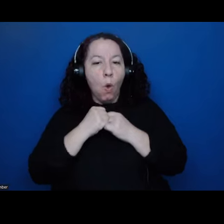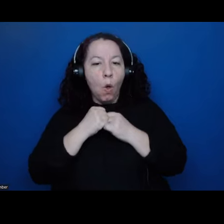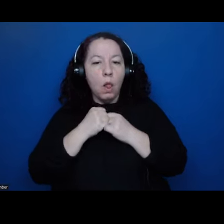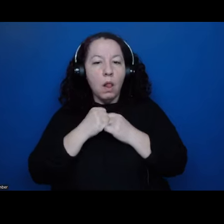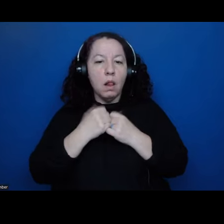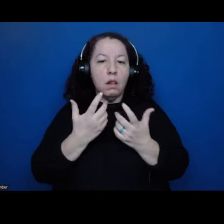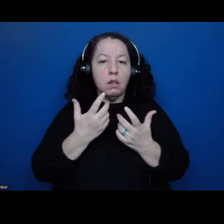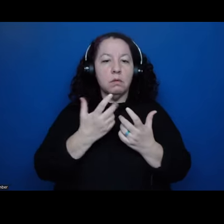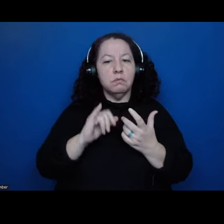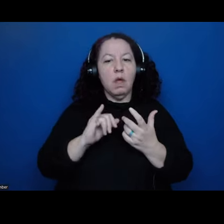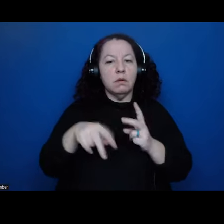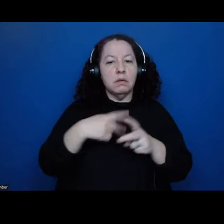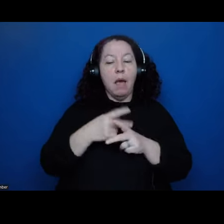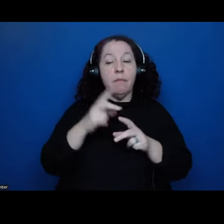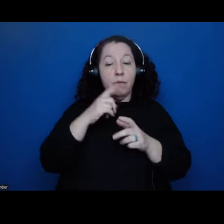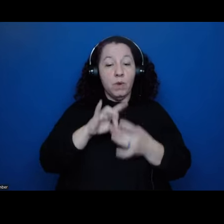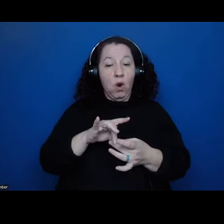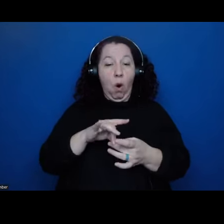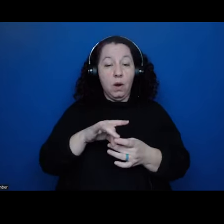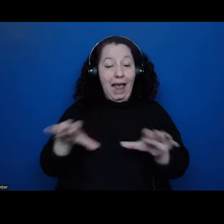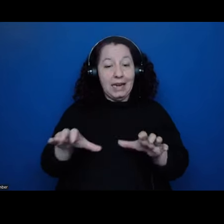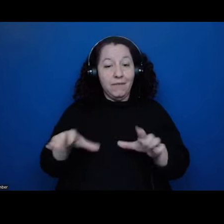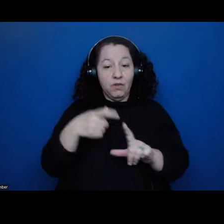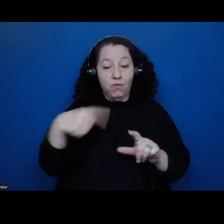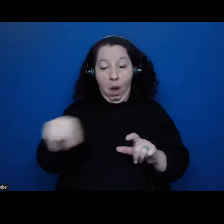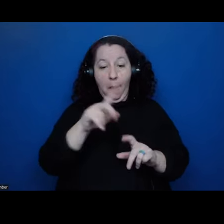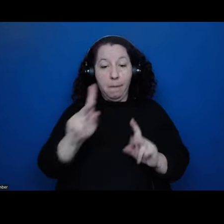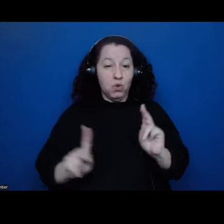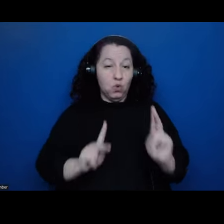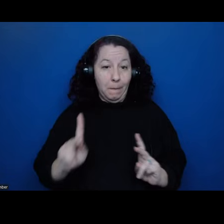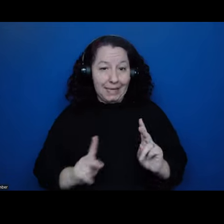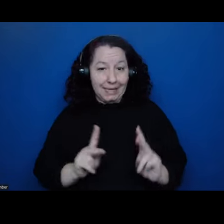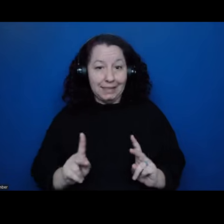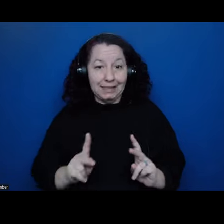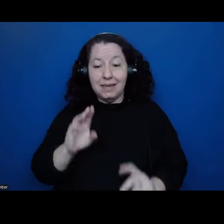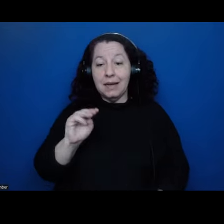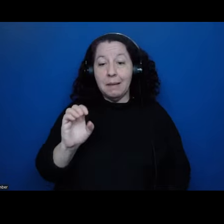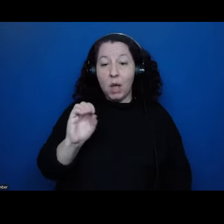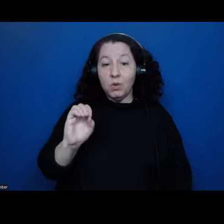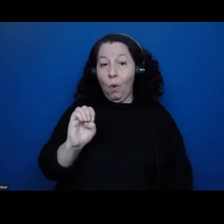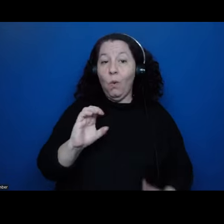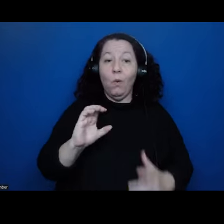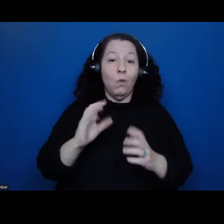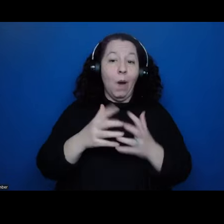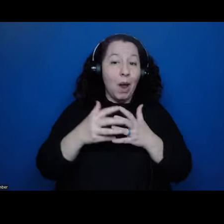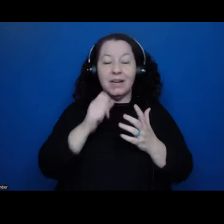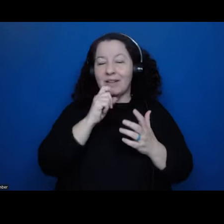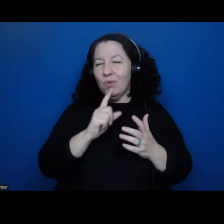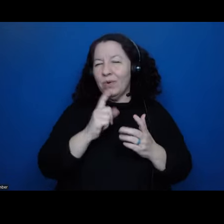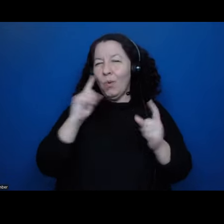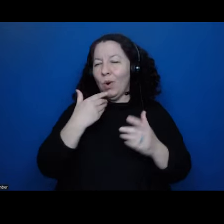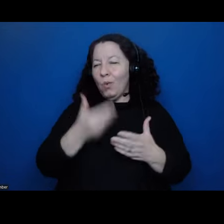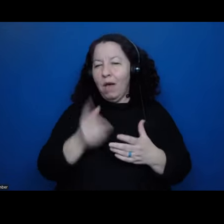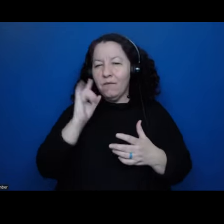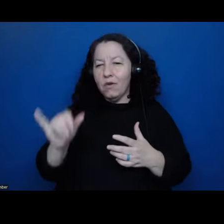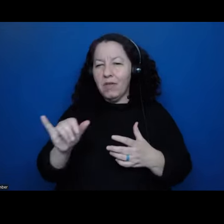humans. And, um, in, in many Mesoamerican, it doesn't work extremely well for Mesoamerica. Mesoamerican